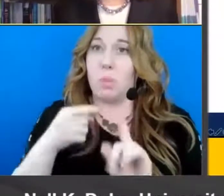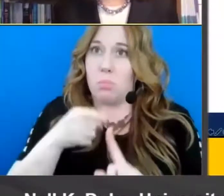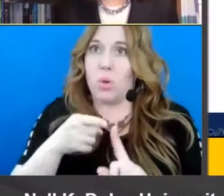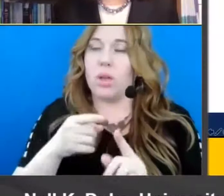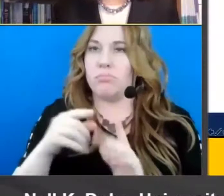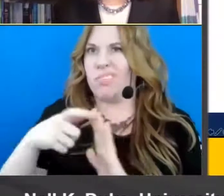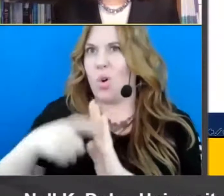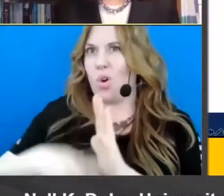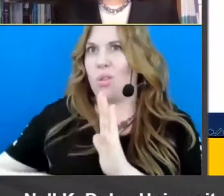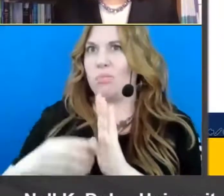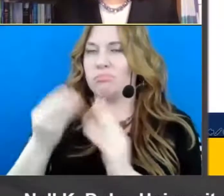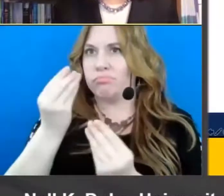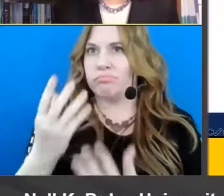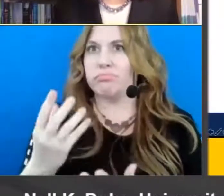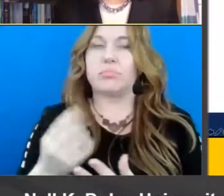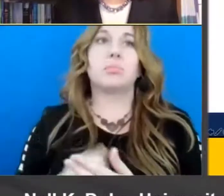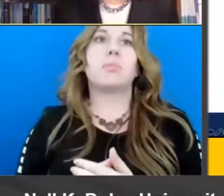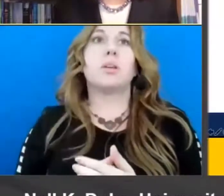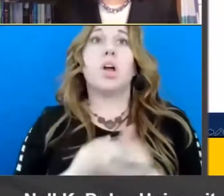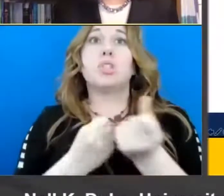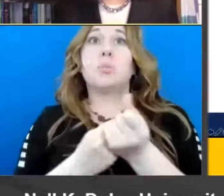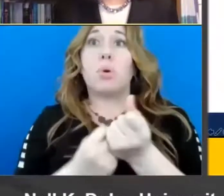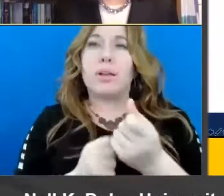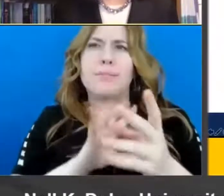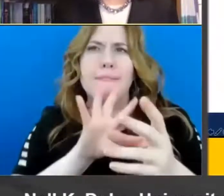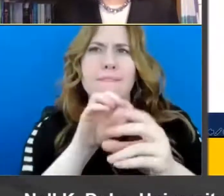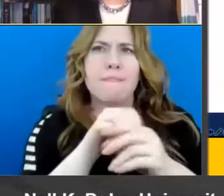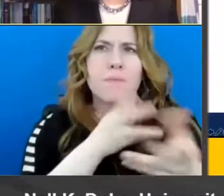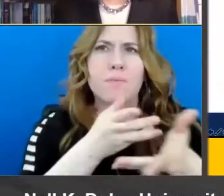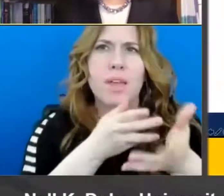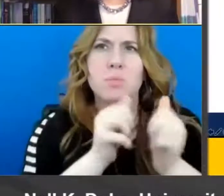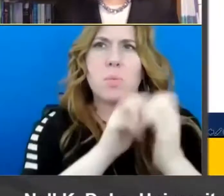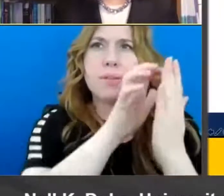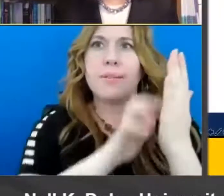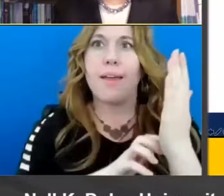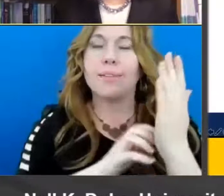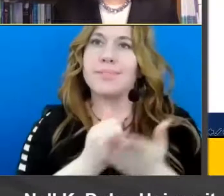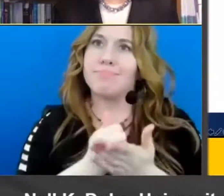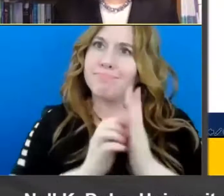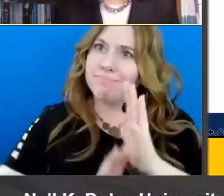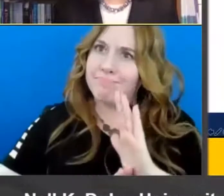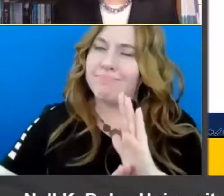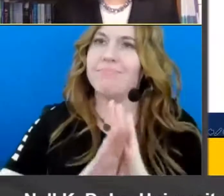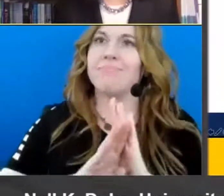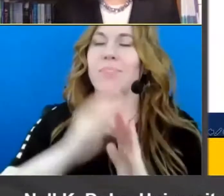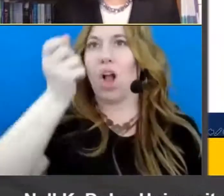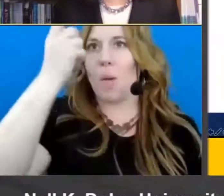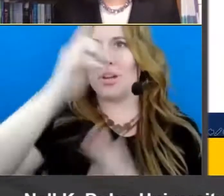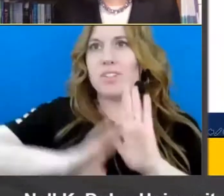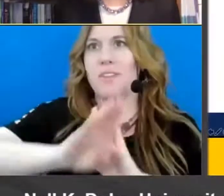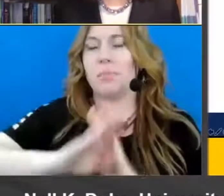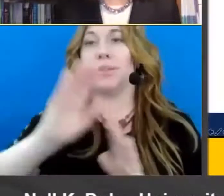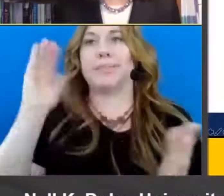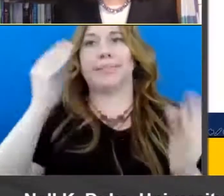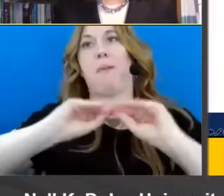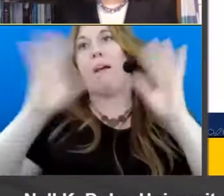article um is that supporting engagement with text fosters comprehension development and this seems so obvious uh